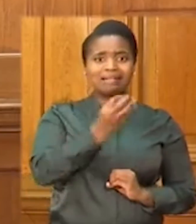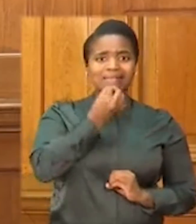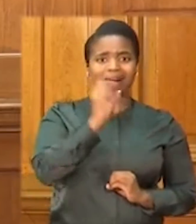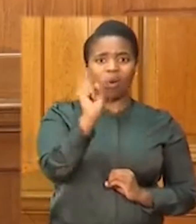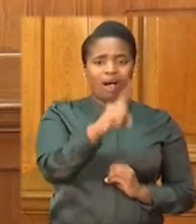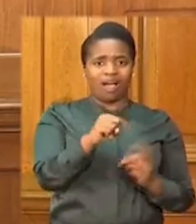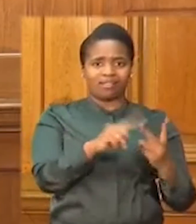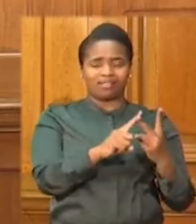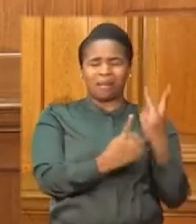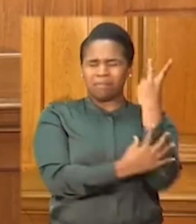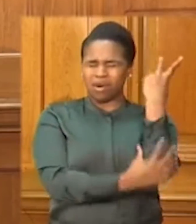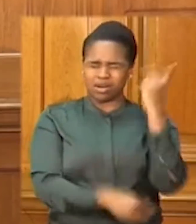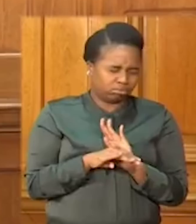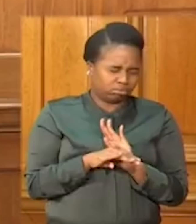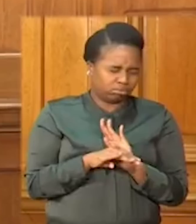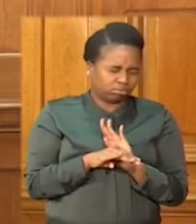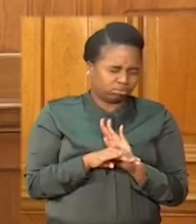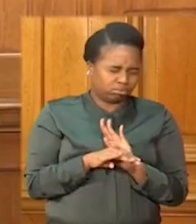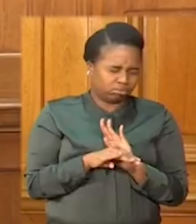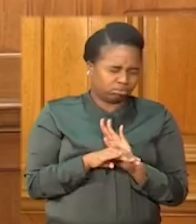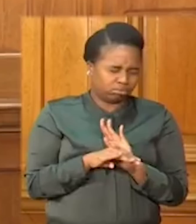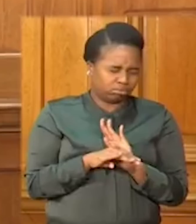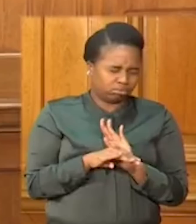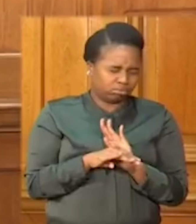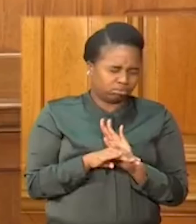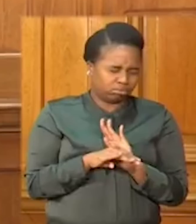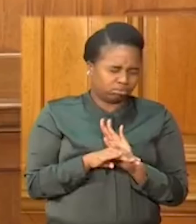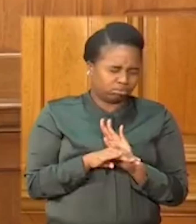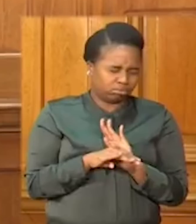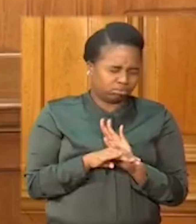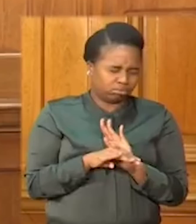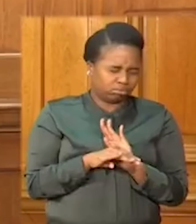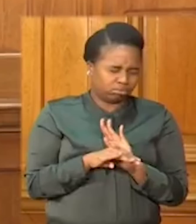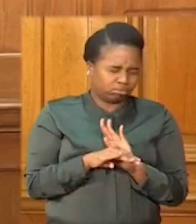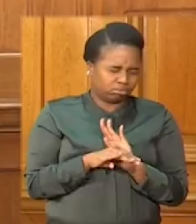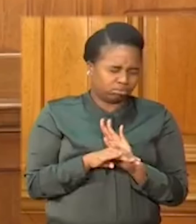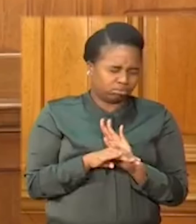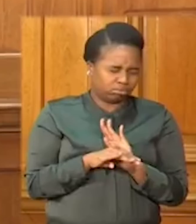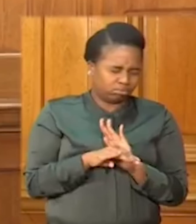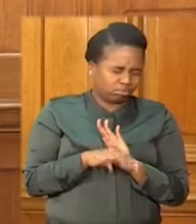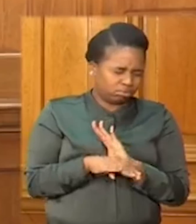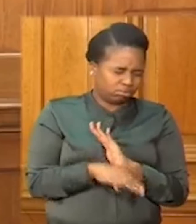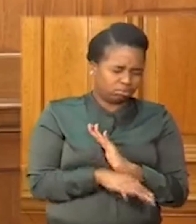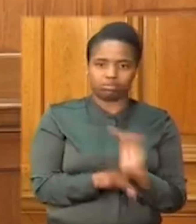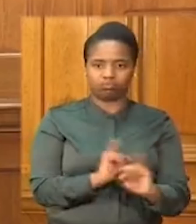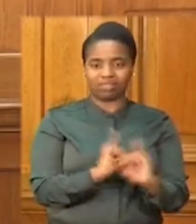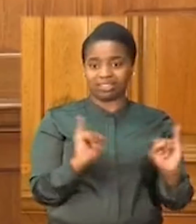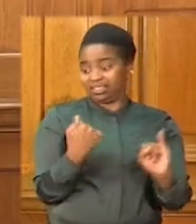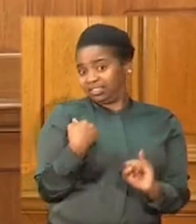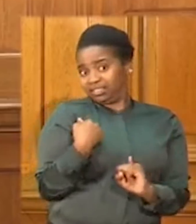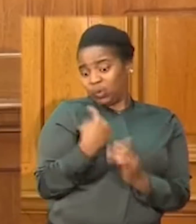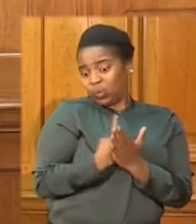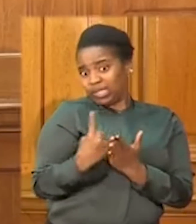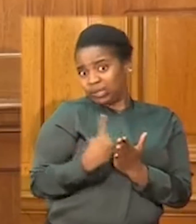Poverty and food insecurity have deepened dramatically in the course of just a few weeks.